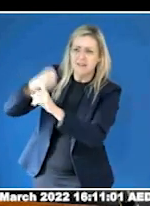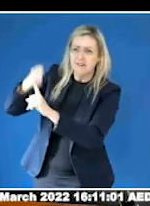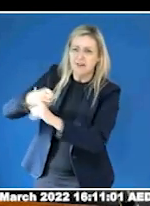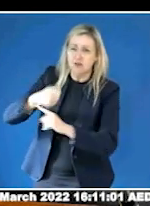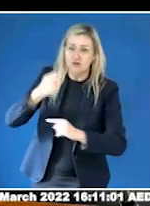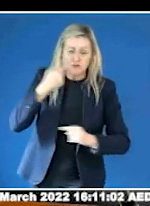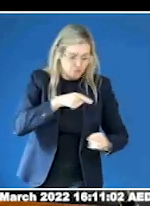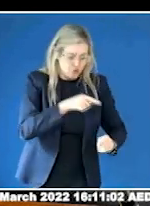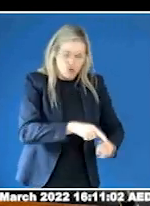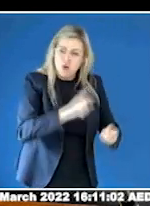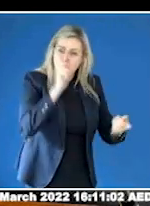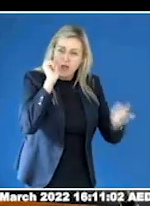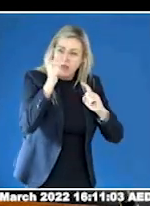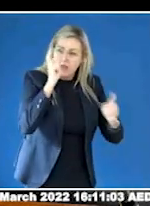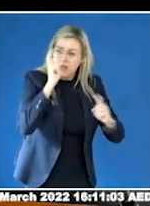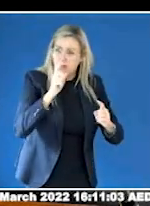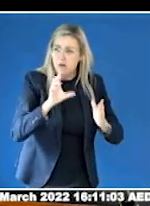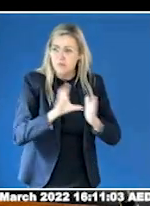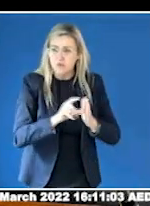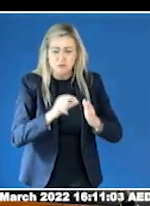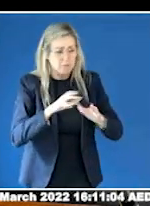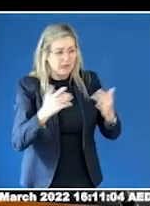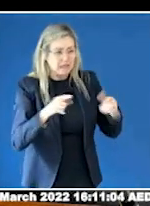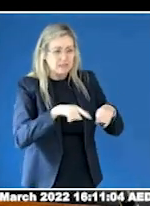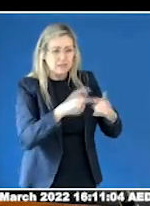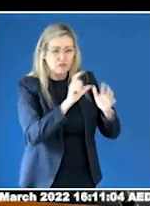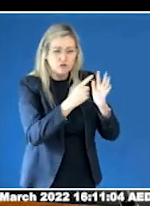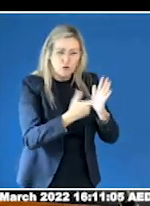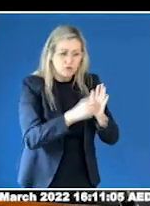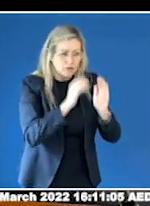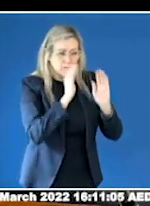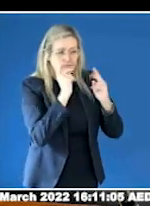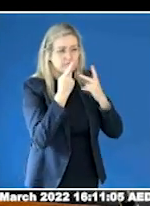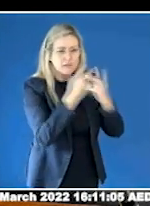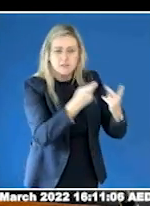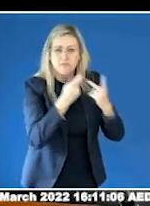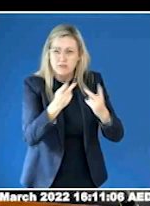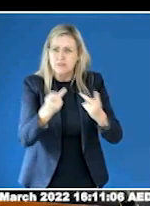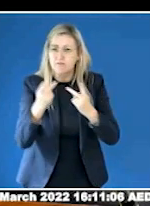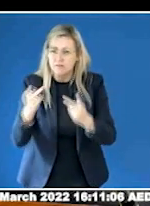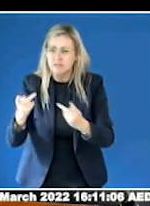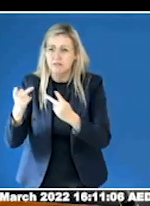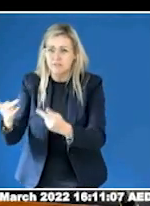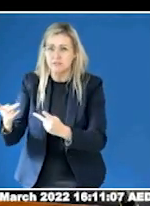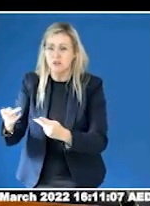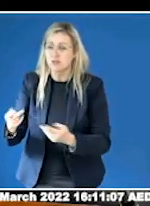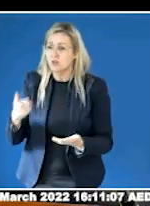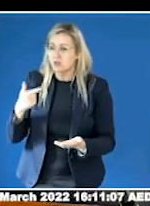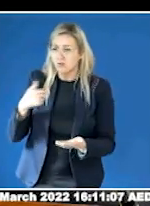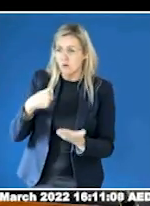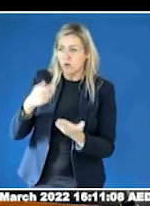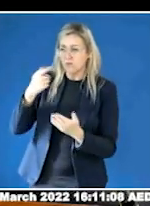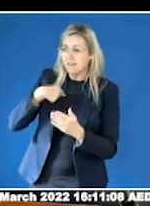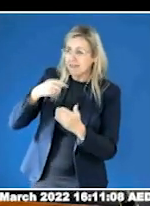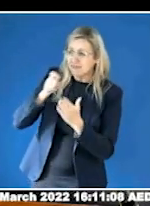anxiety from multiple medical practitioners. At the end of the day, we managed to keep her in the program, but the process almost broke me.